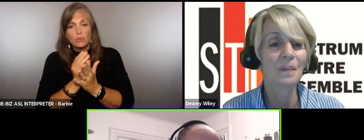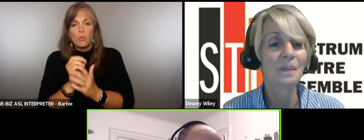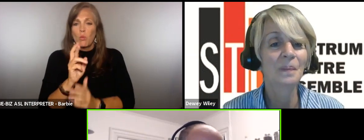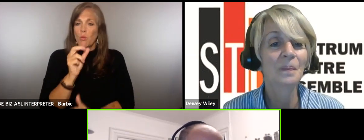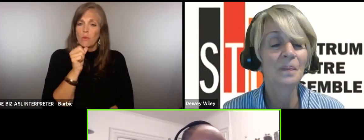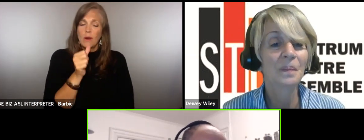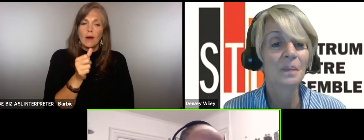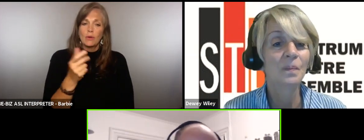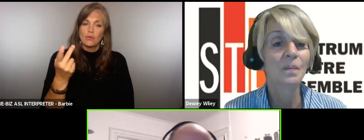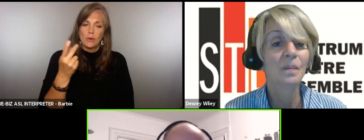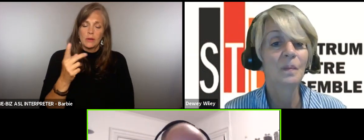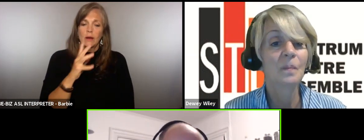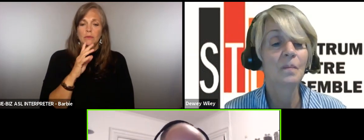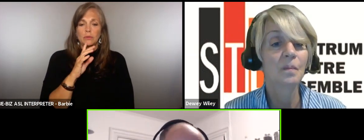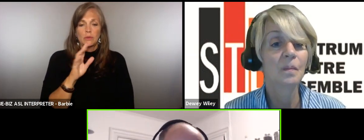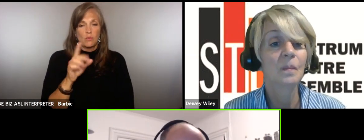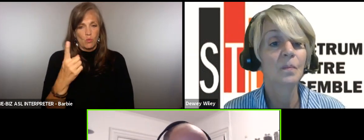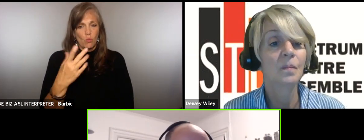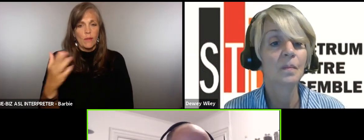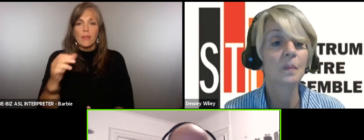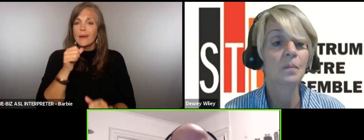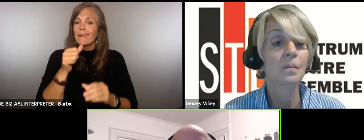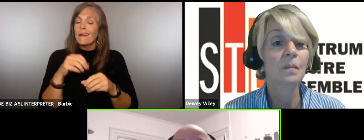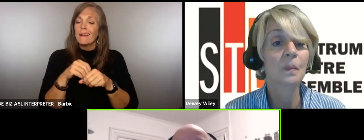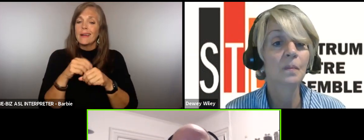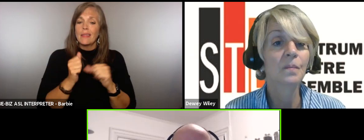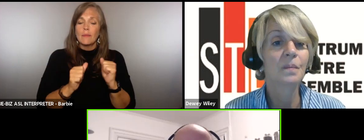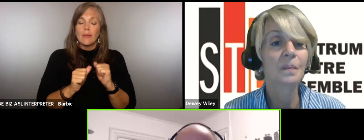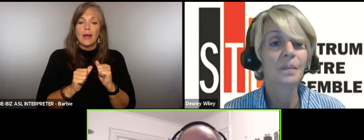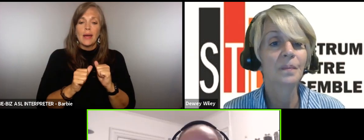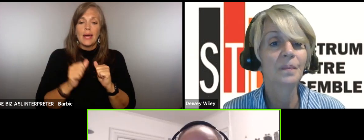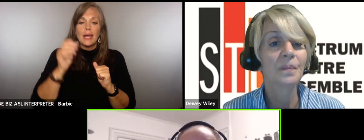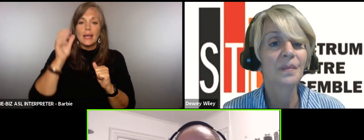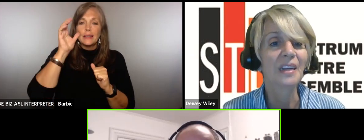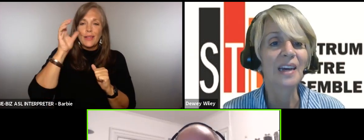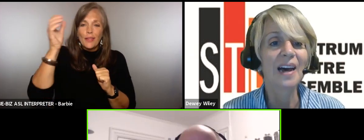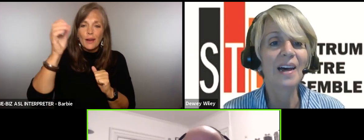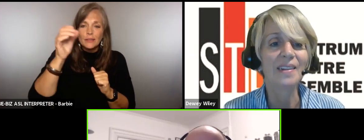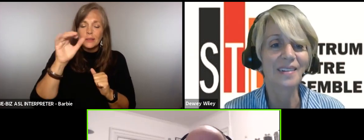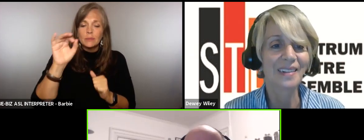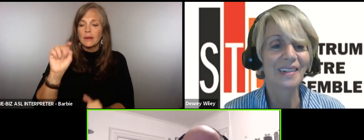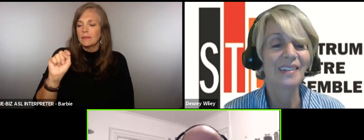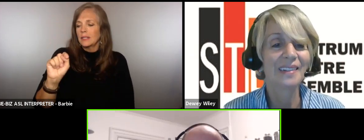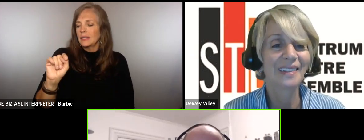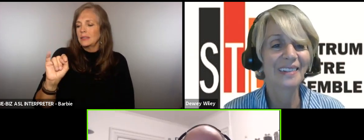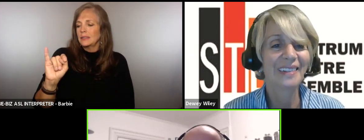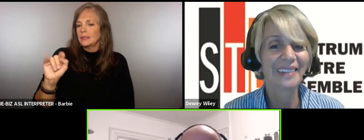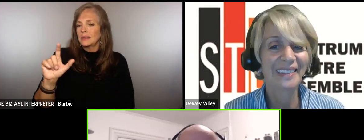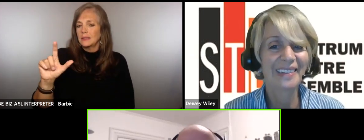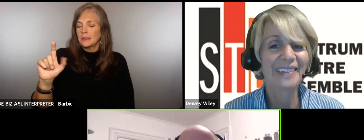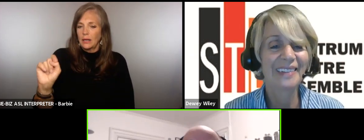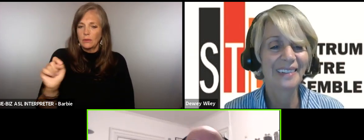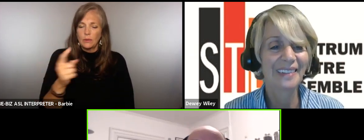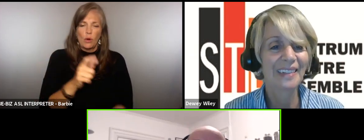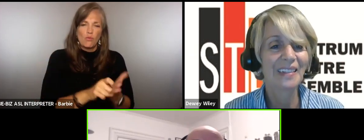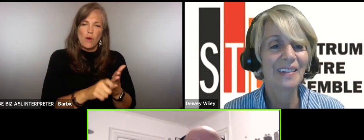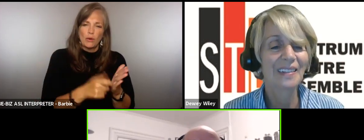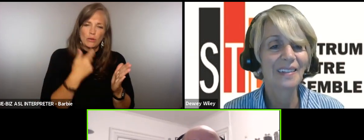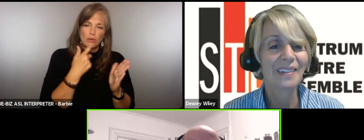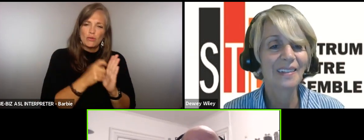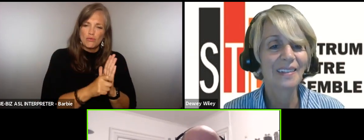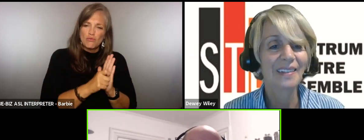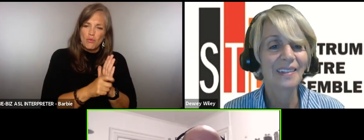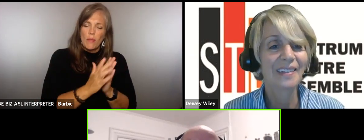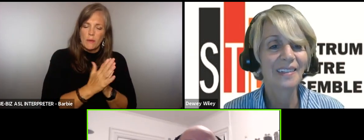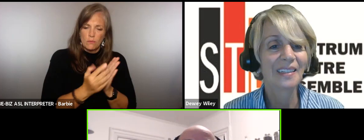talked one thing that's not in the play that you and I talked about is the concept of tilt there was a writer who just came out with a book and she was talking